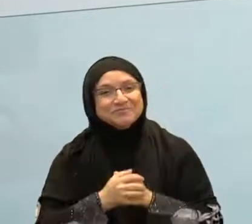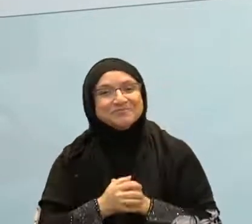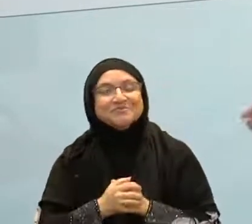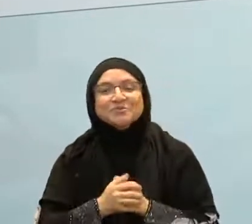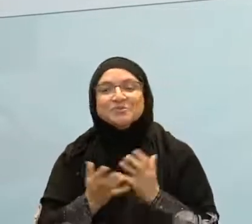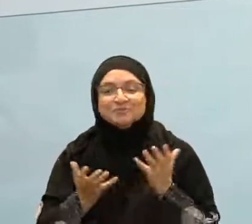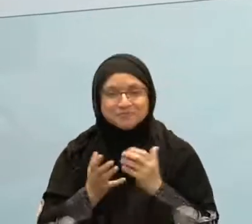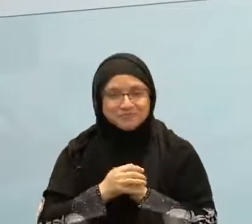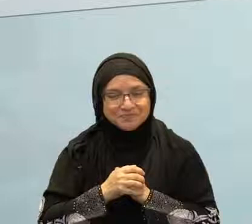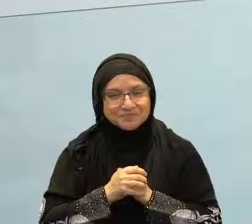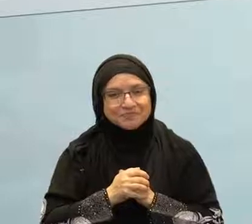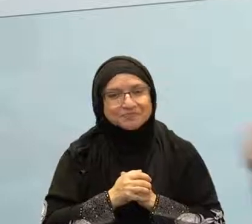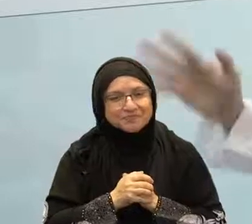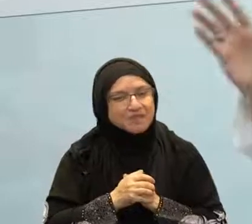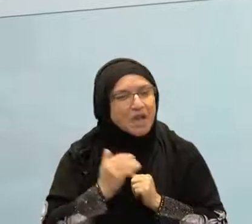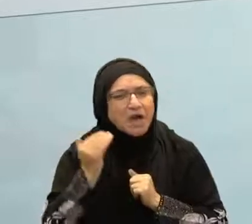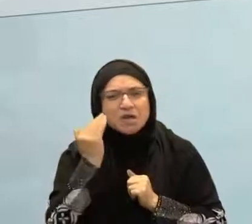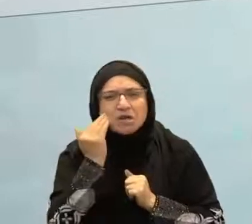the night, two raka'as.